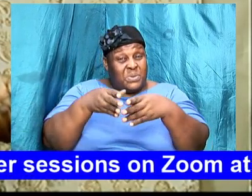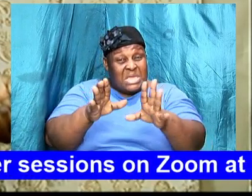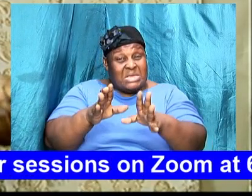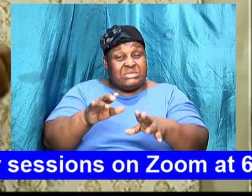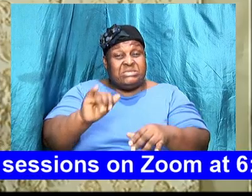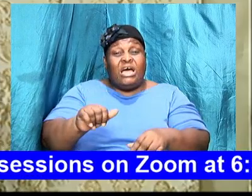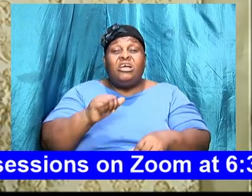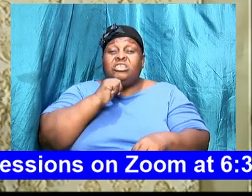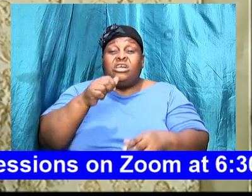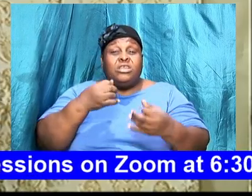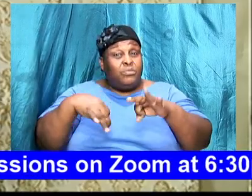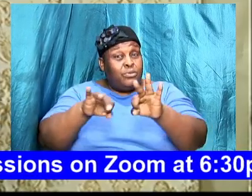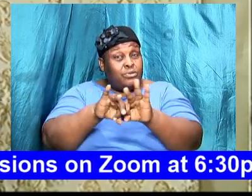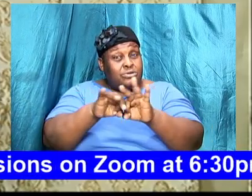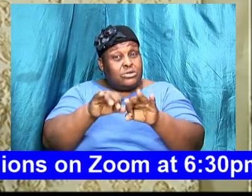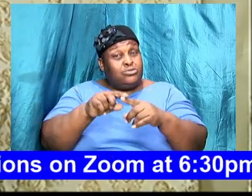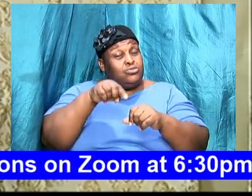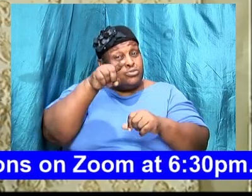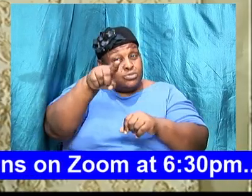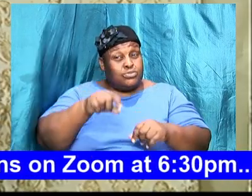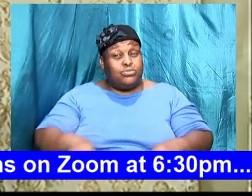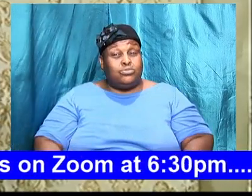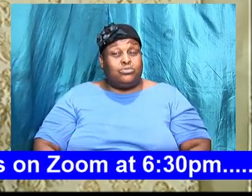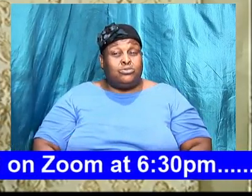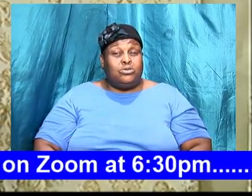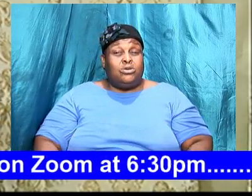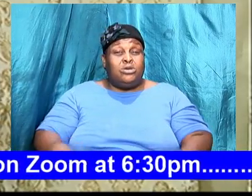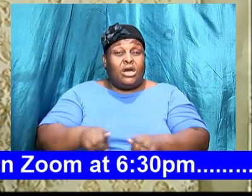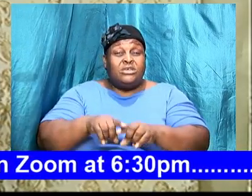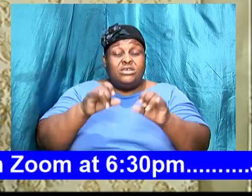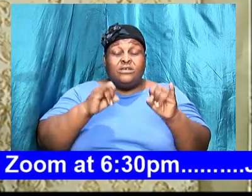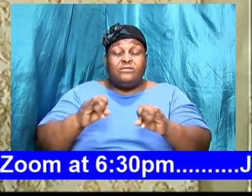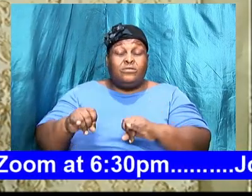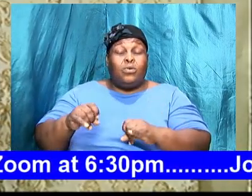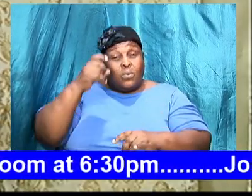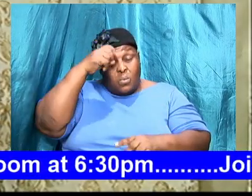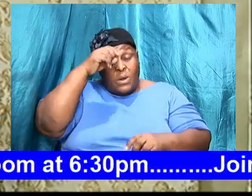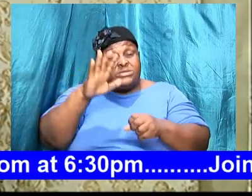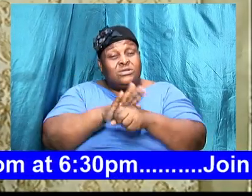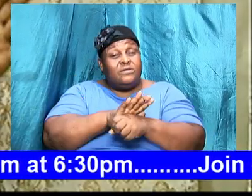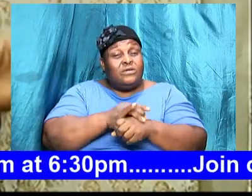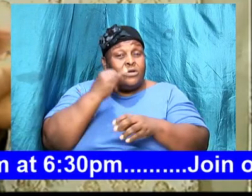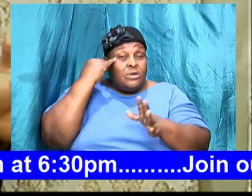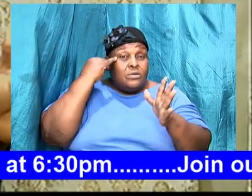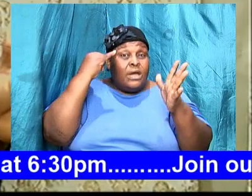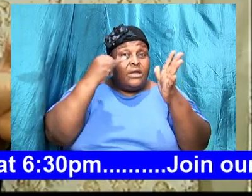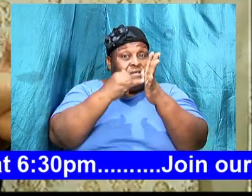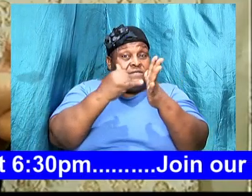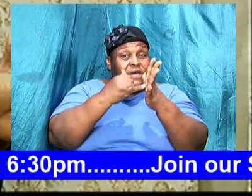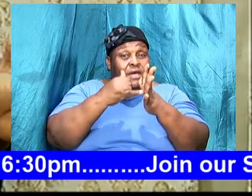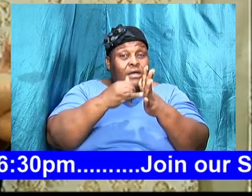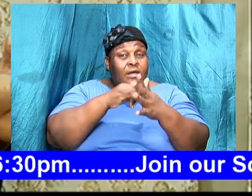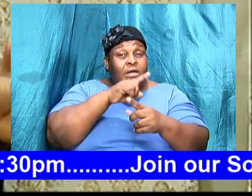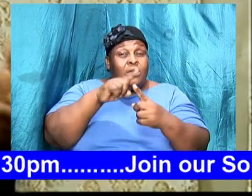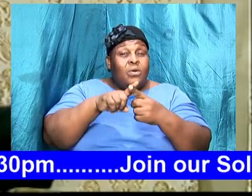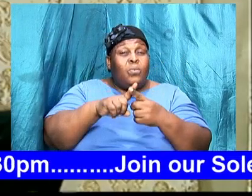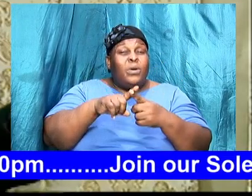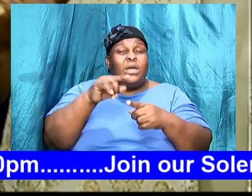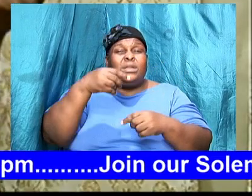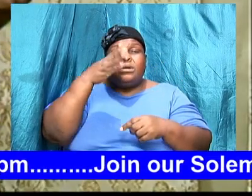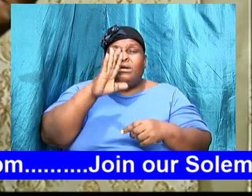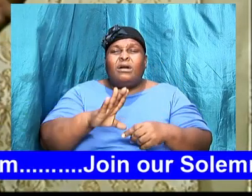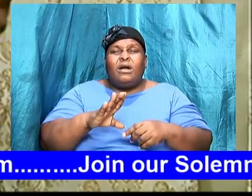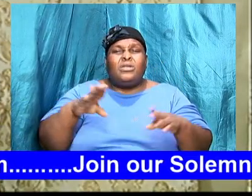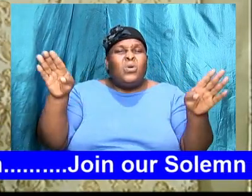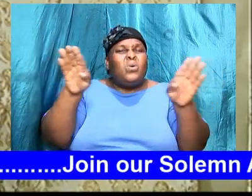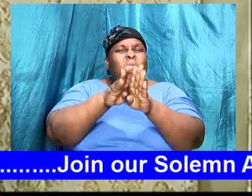should be opened and as individuals we must be wise enough to identify when God close a door and don't try